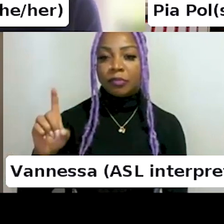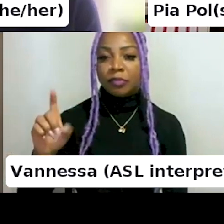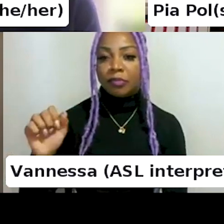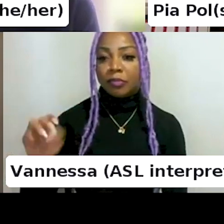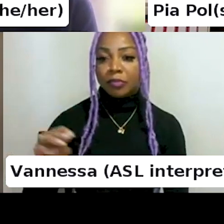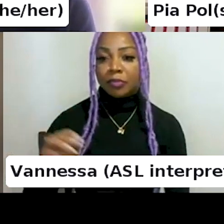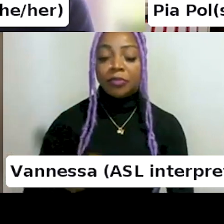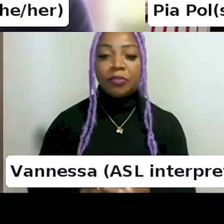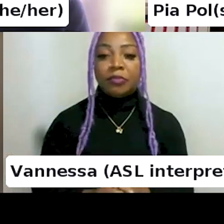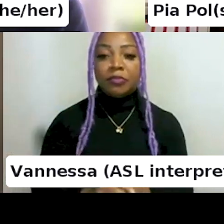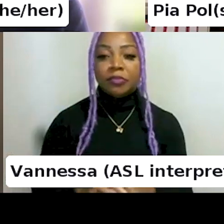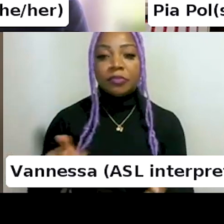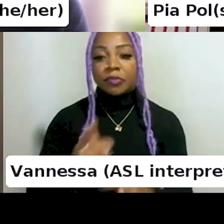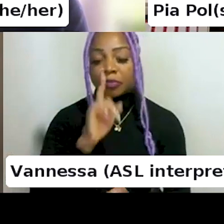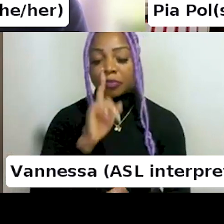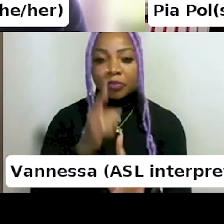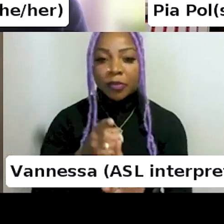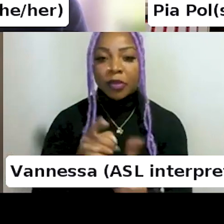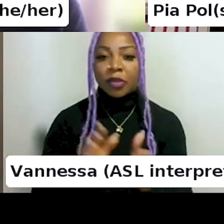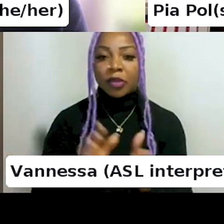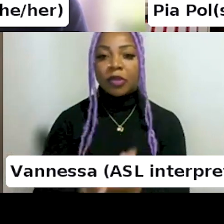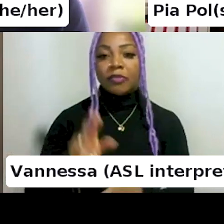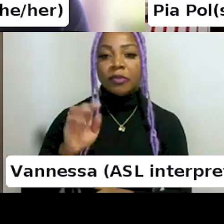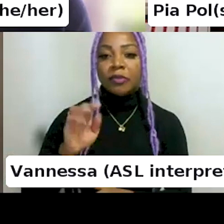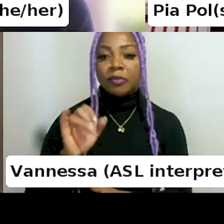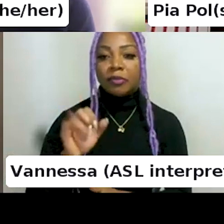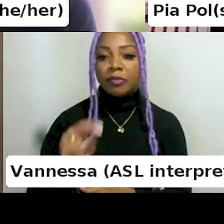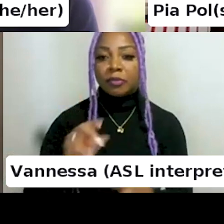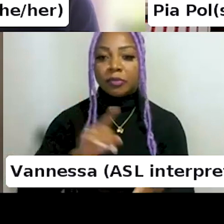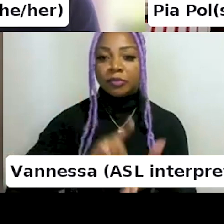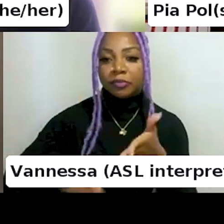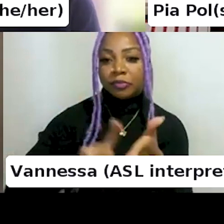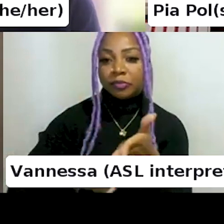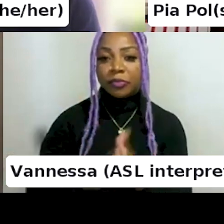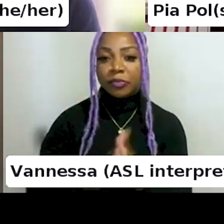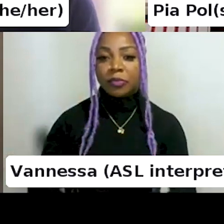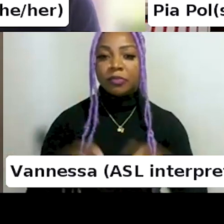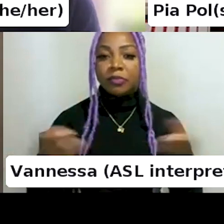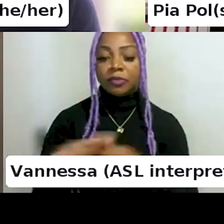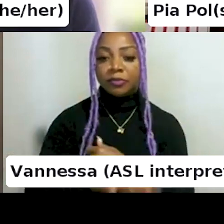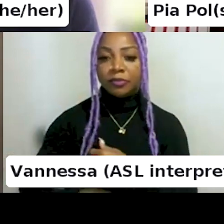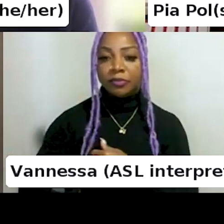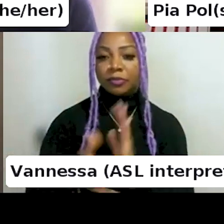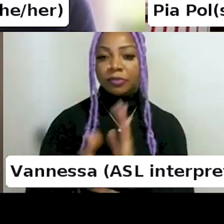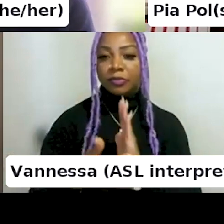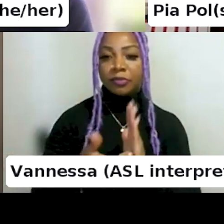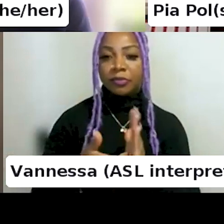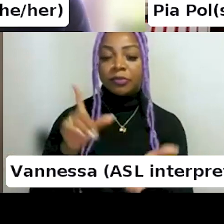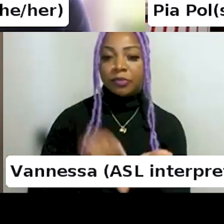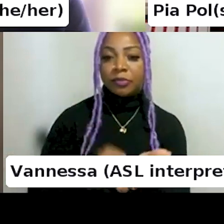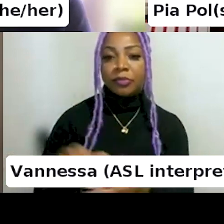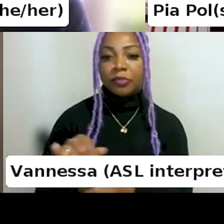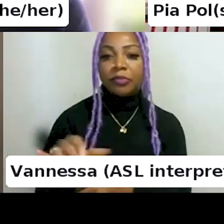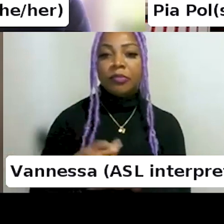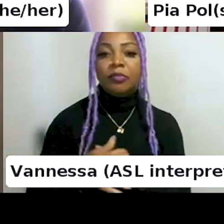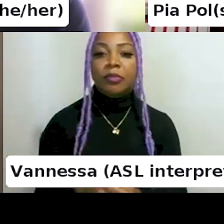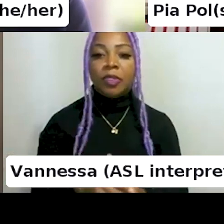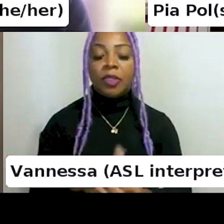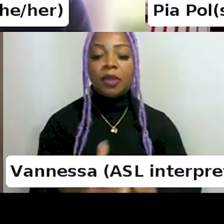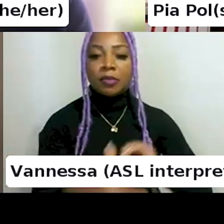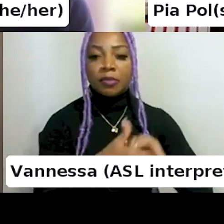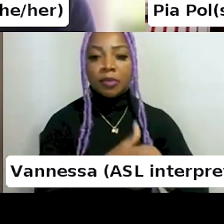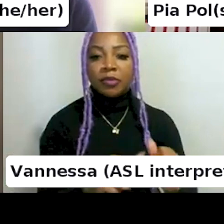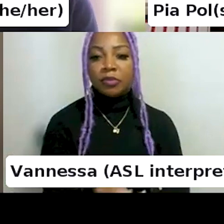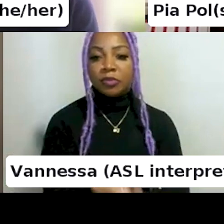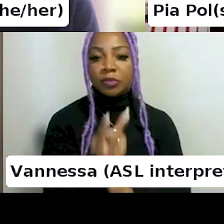urban development, and public space. Pia also explores the possibilities of digital publishing and has co-edited two volumes on the subject.